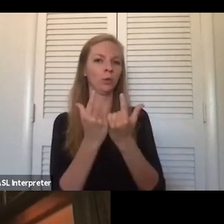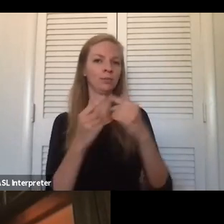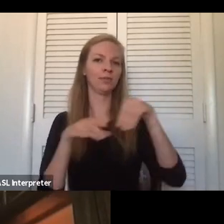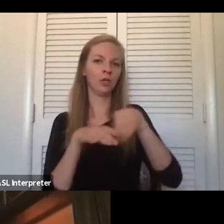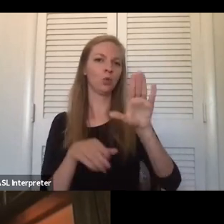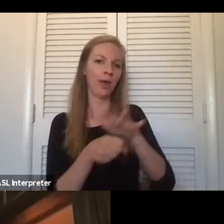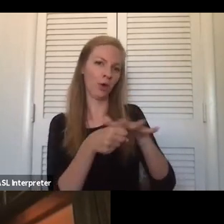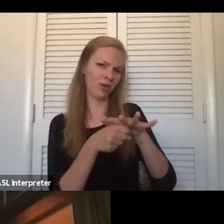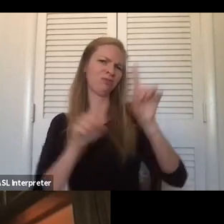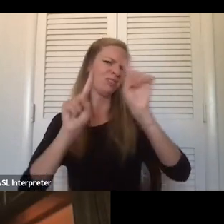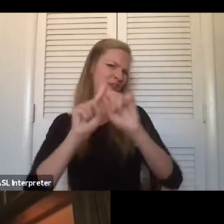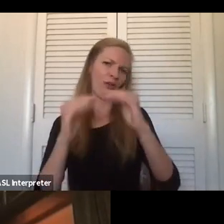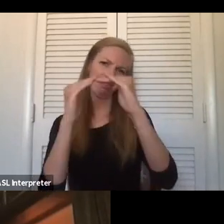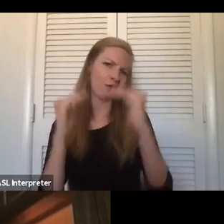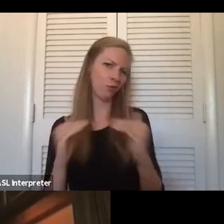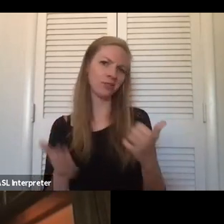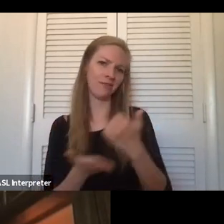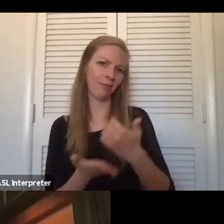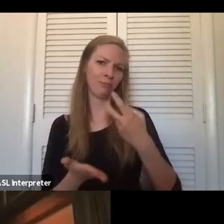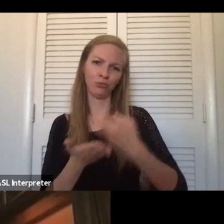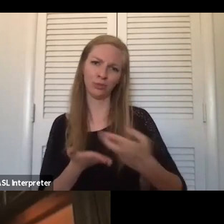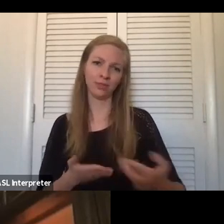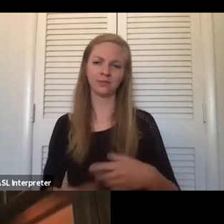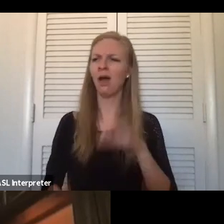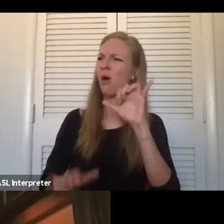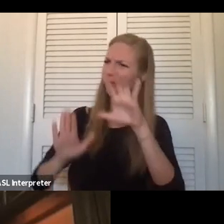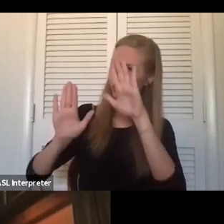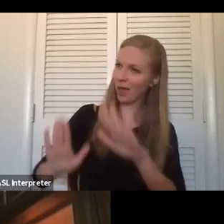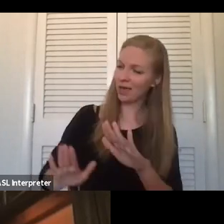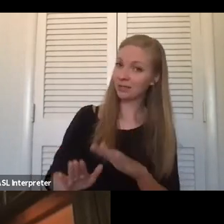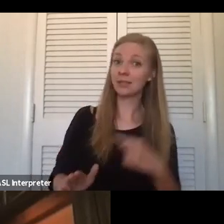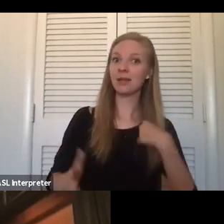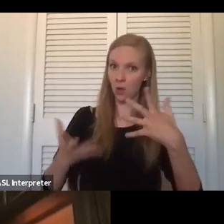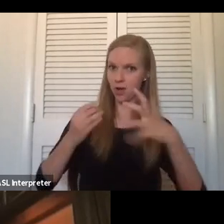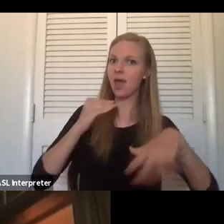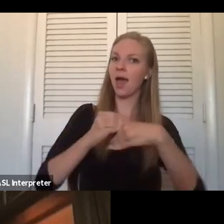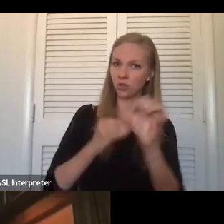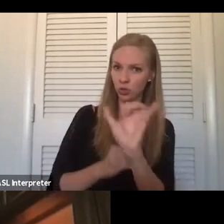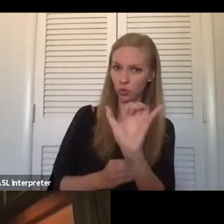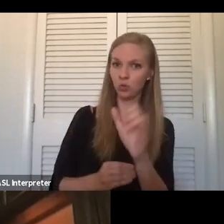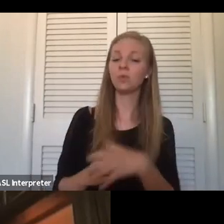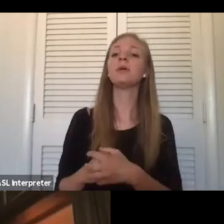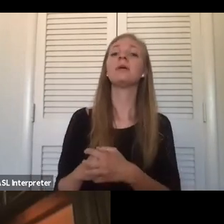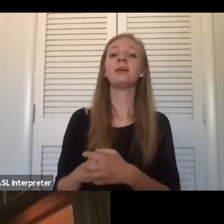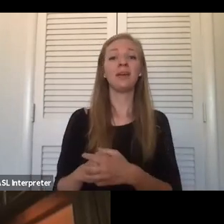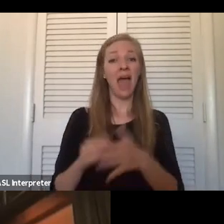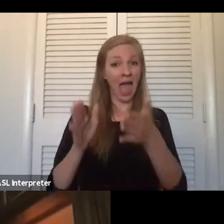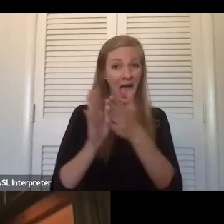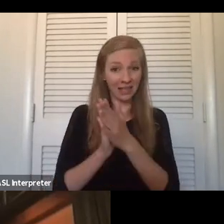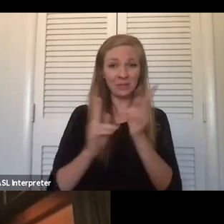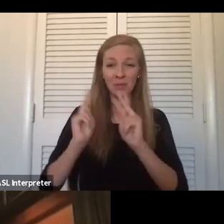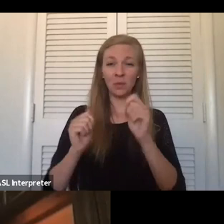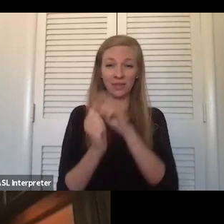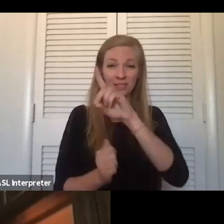there's a lot of different levels. That's great. Um, and I will add too that, um, asking people with disabilities for input